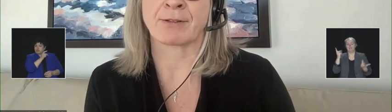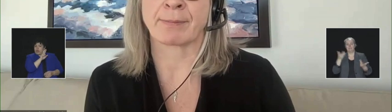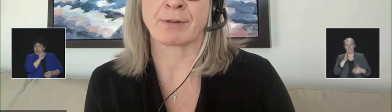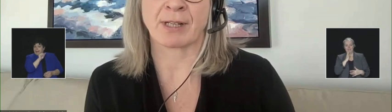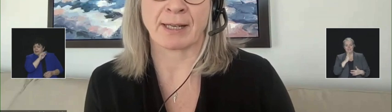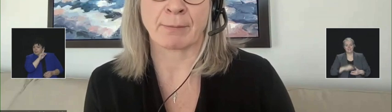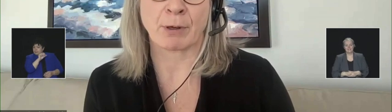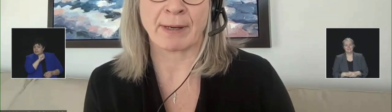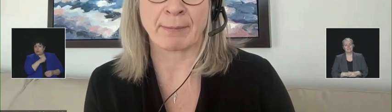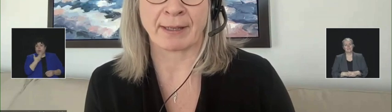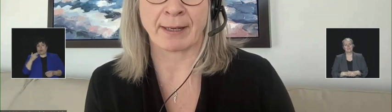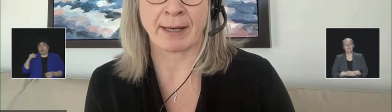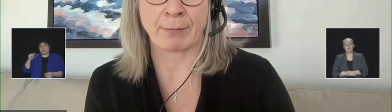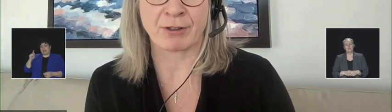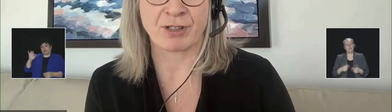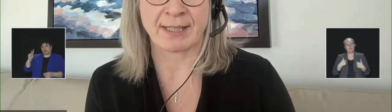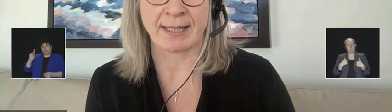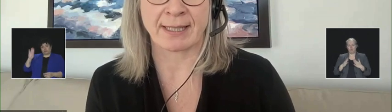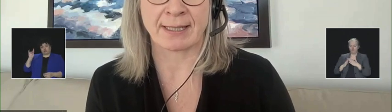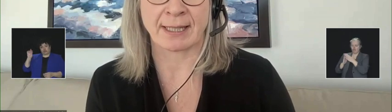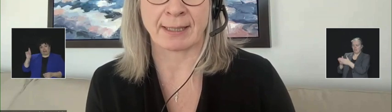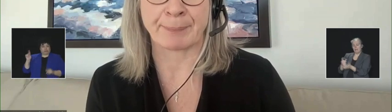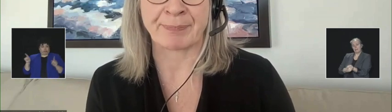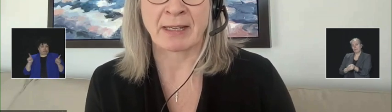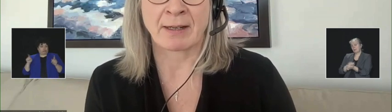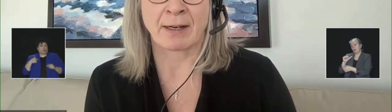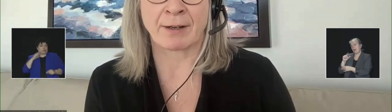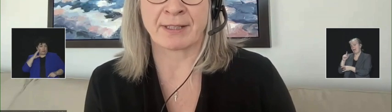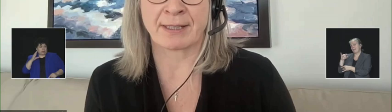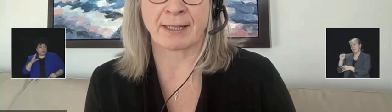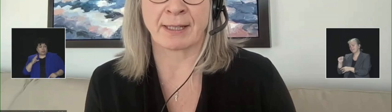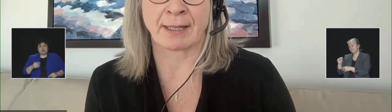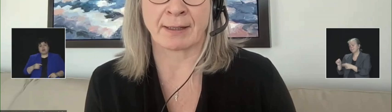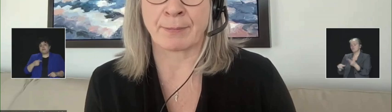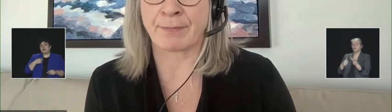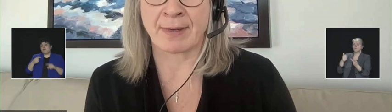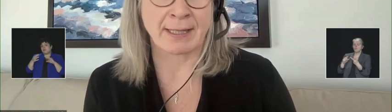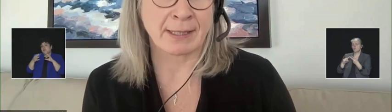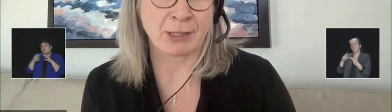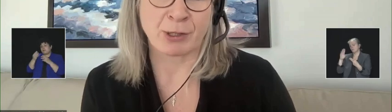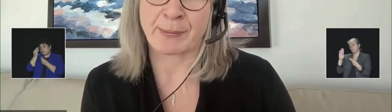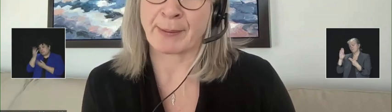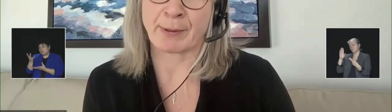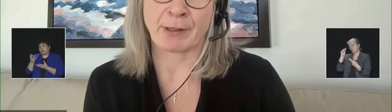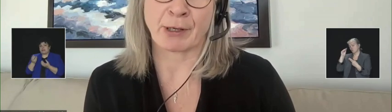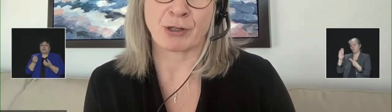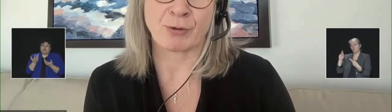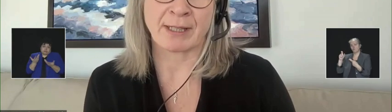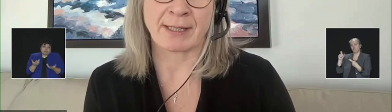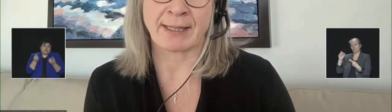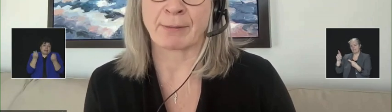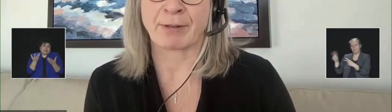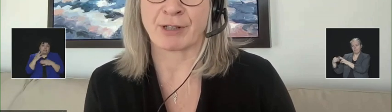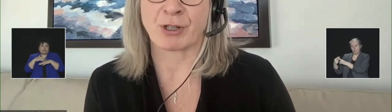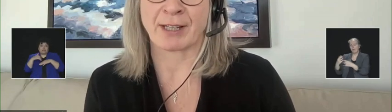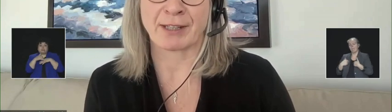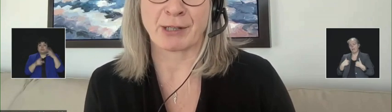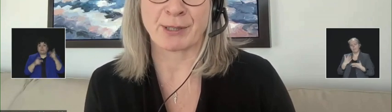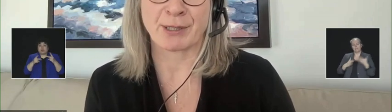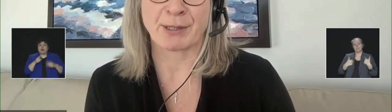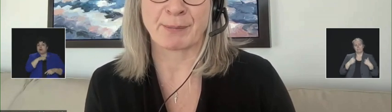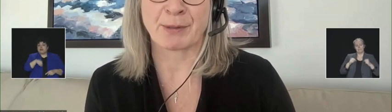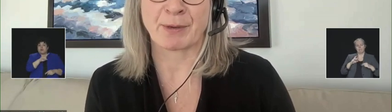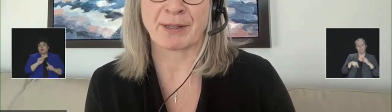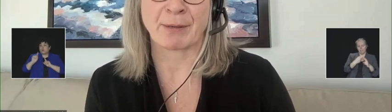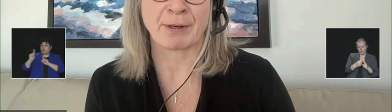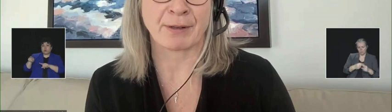or Patrick Boucher in a moment, but I will just say this. Obviously, many Indigenous people are treated in provincial